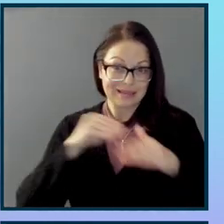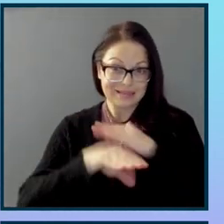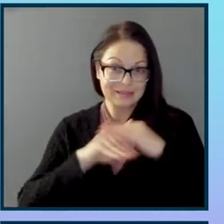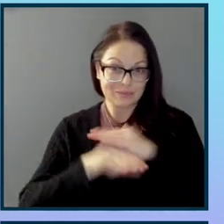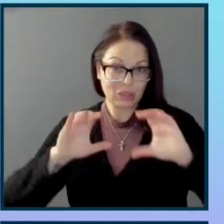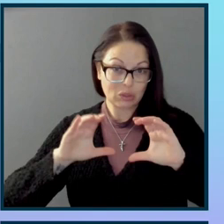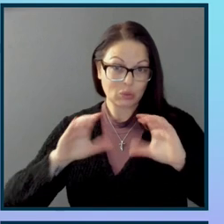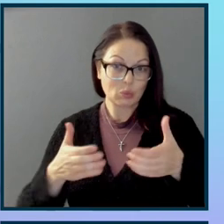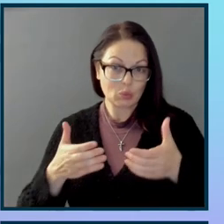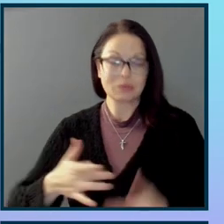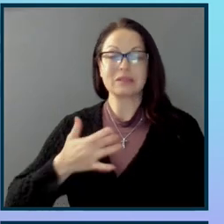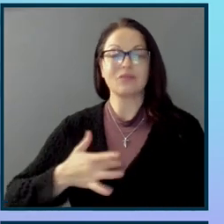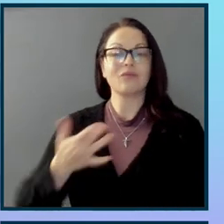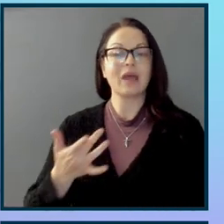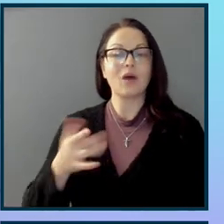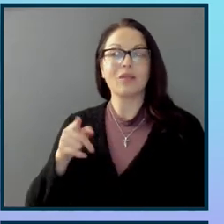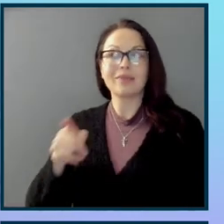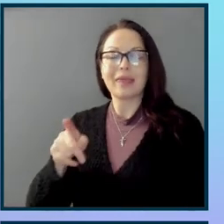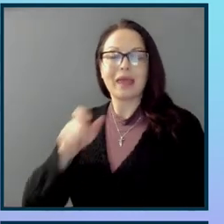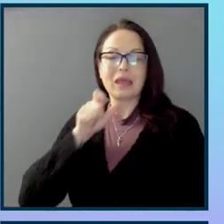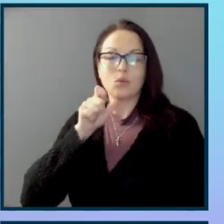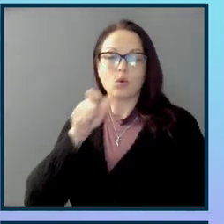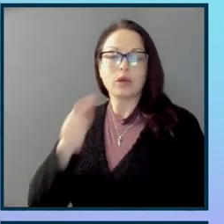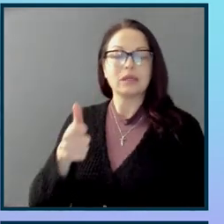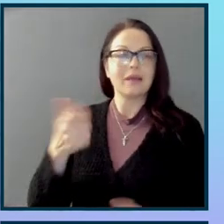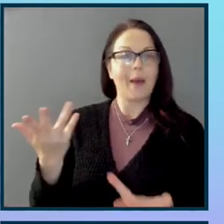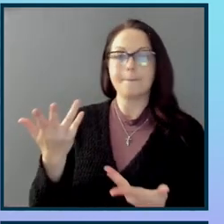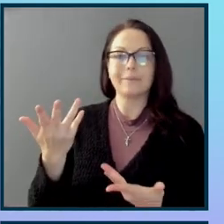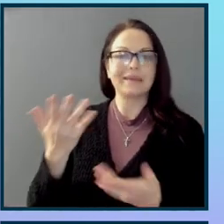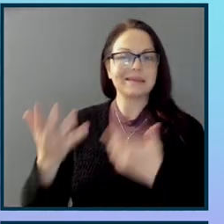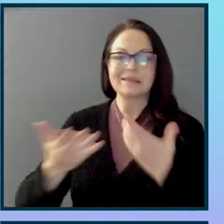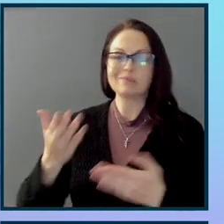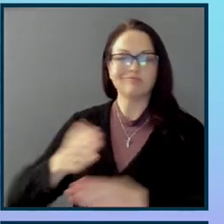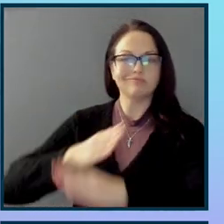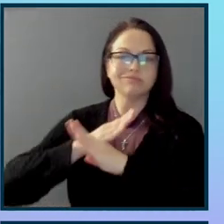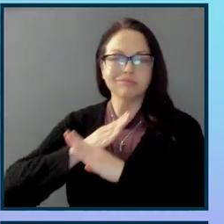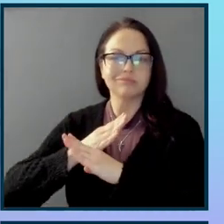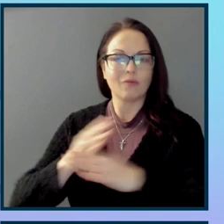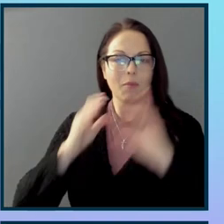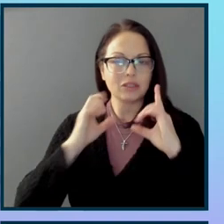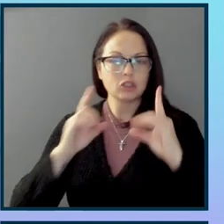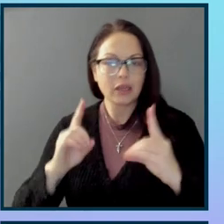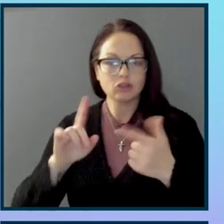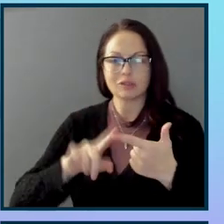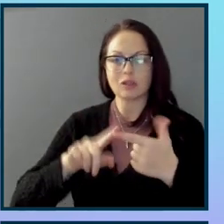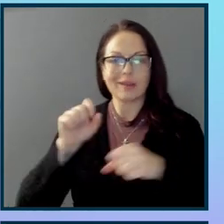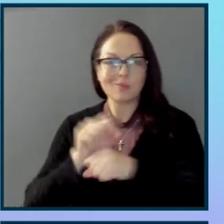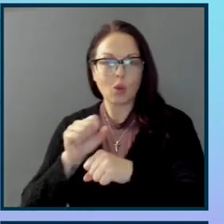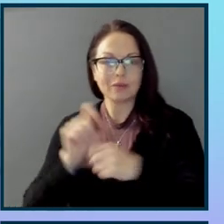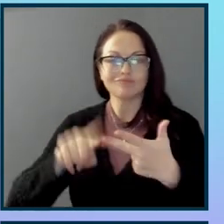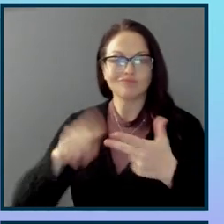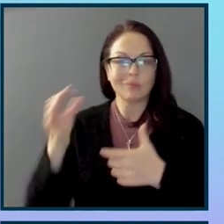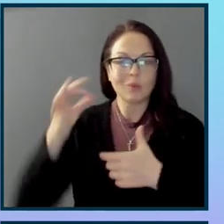they would not be shut out of knowledge, education, employment, voting, life in